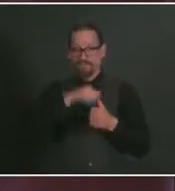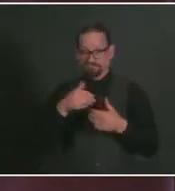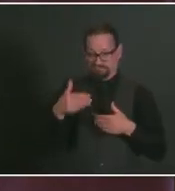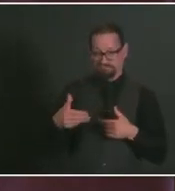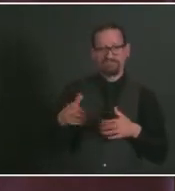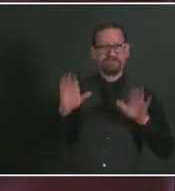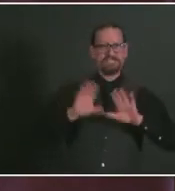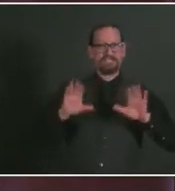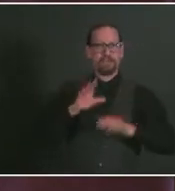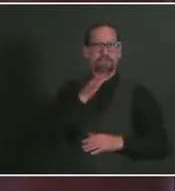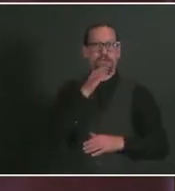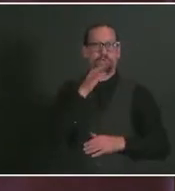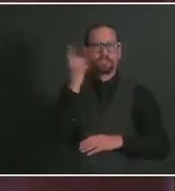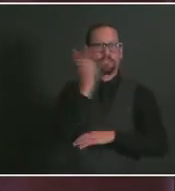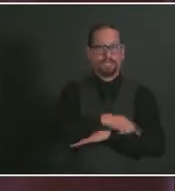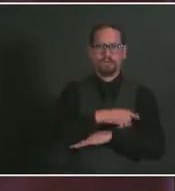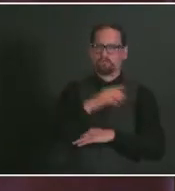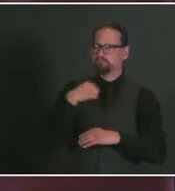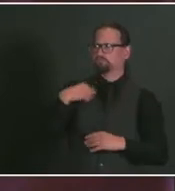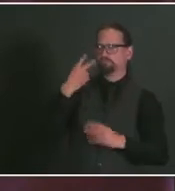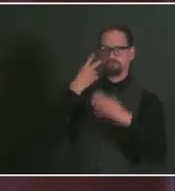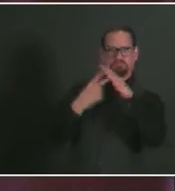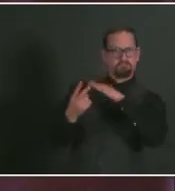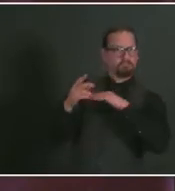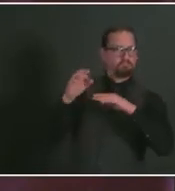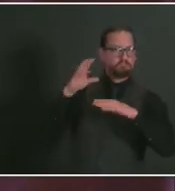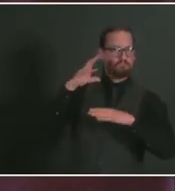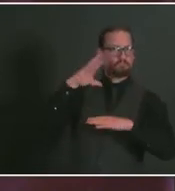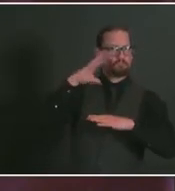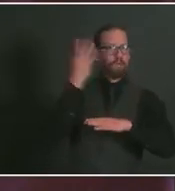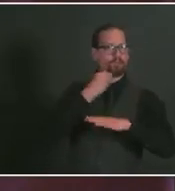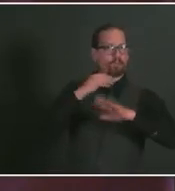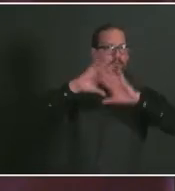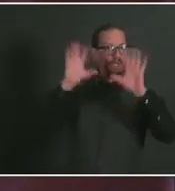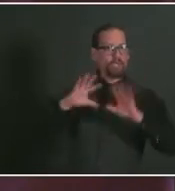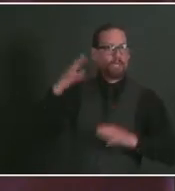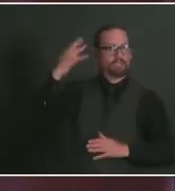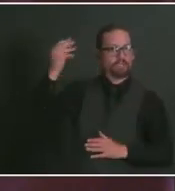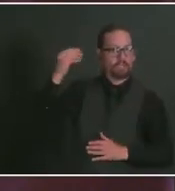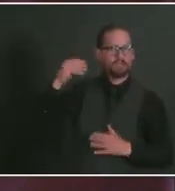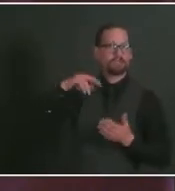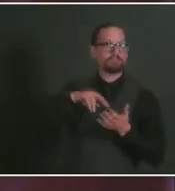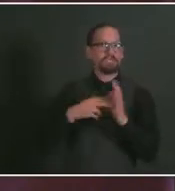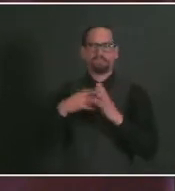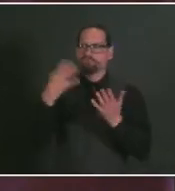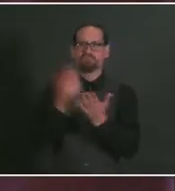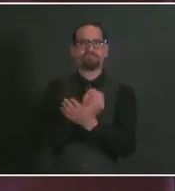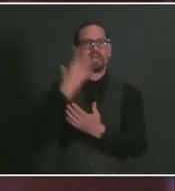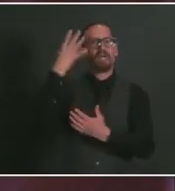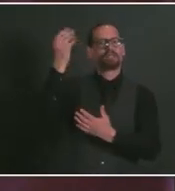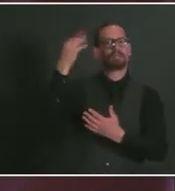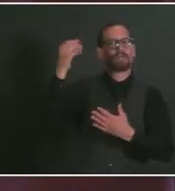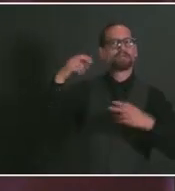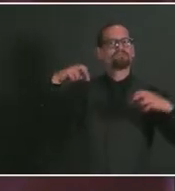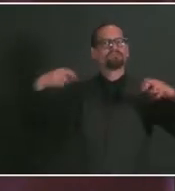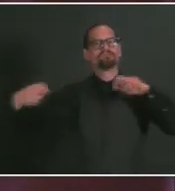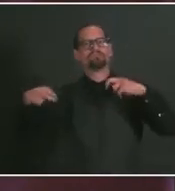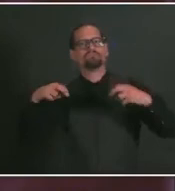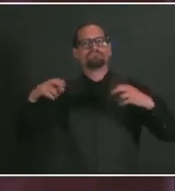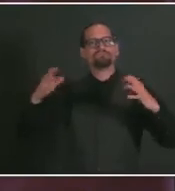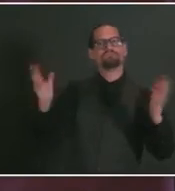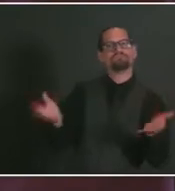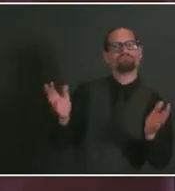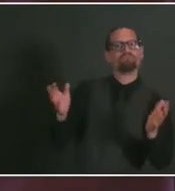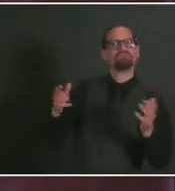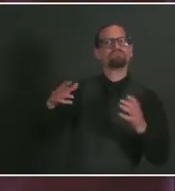about. If at all possible, of course, consider seeing your family, your loved ones outdoors. If you're inside, wear your mask. Protect your loved ones. And